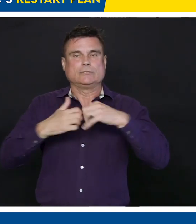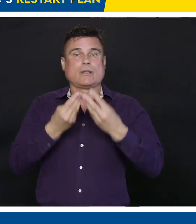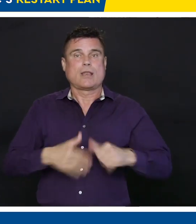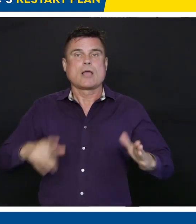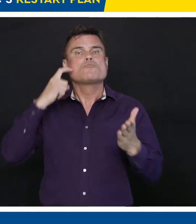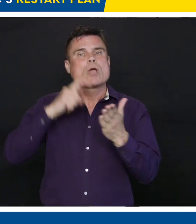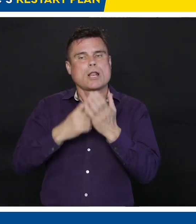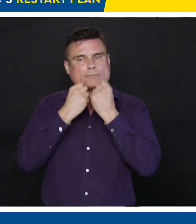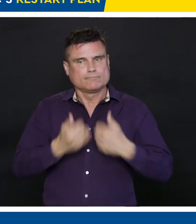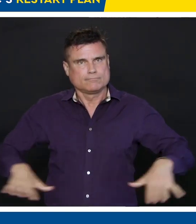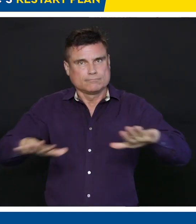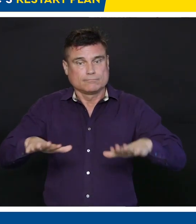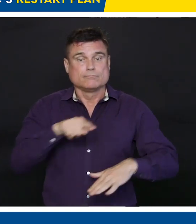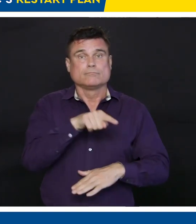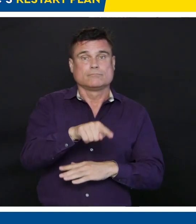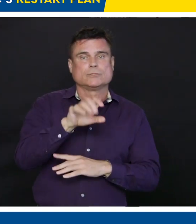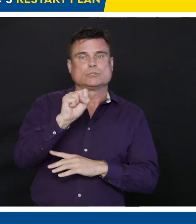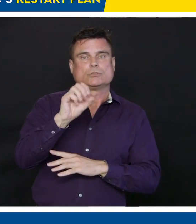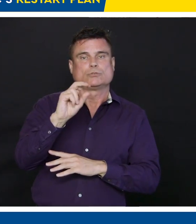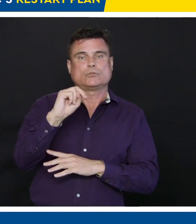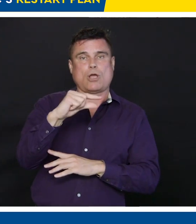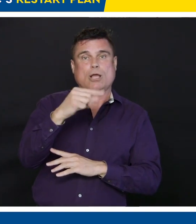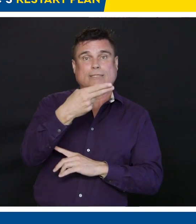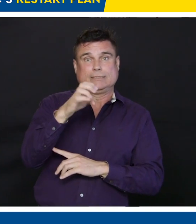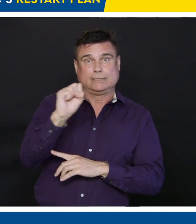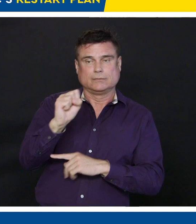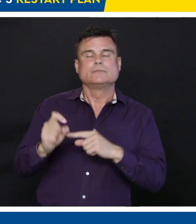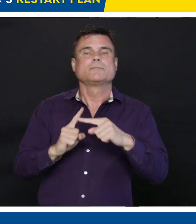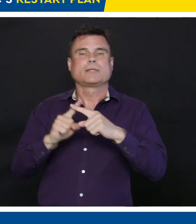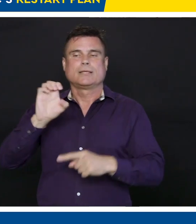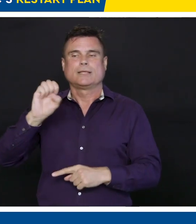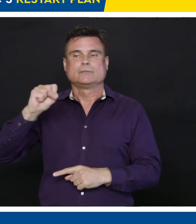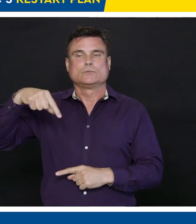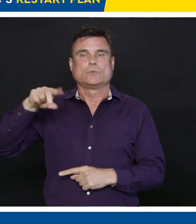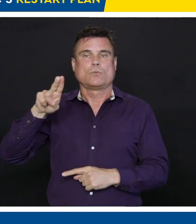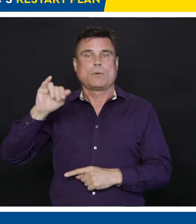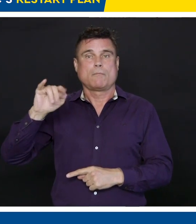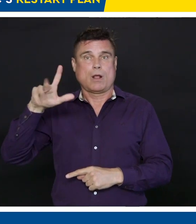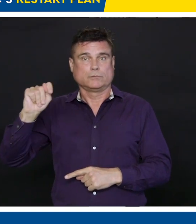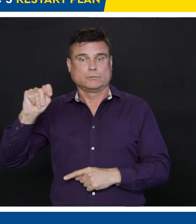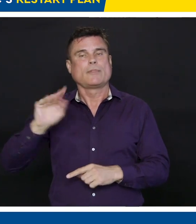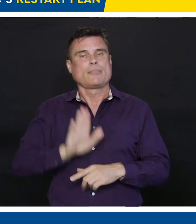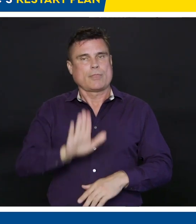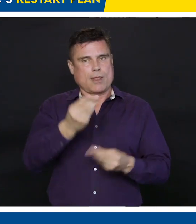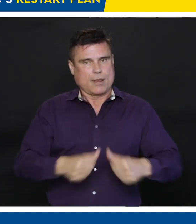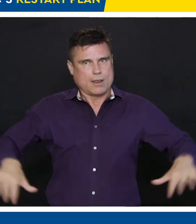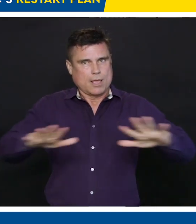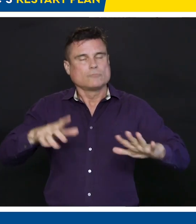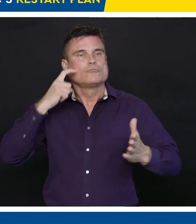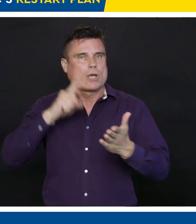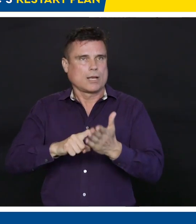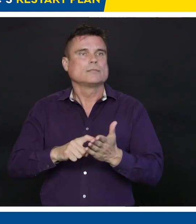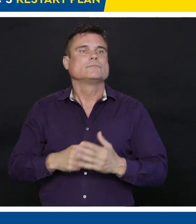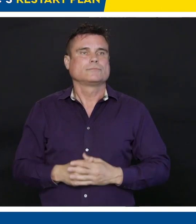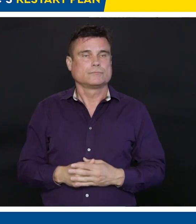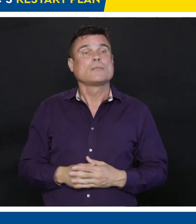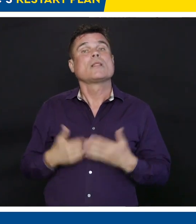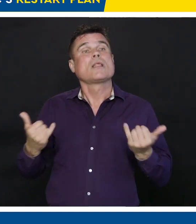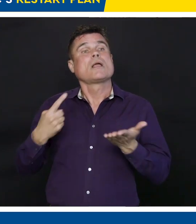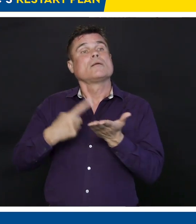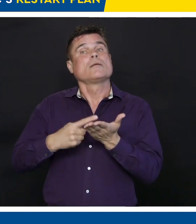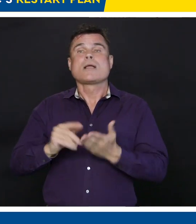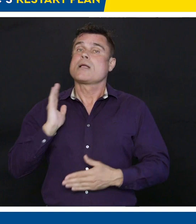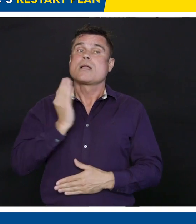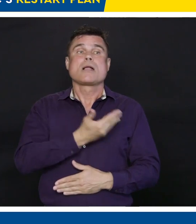COVID-19 has transformed our province. It's changed how we live, work and connect with each other. It's put